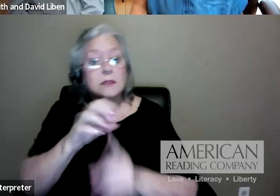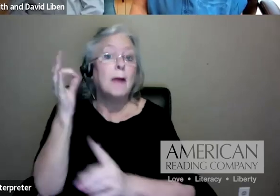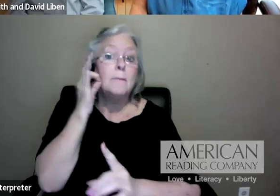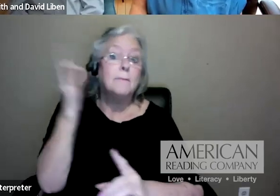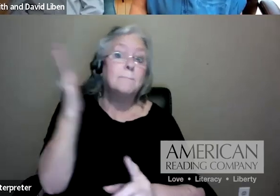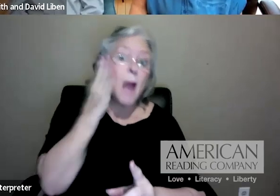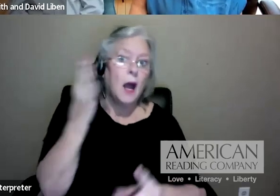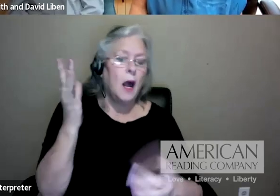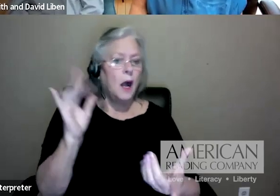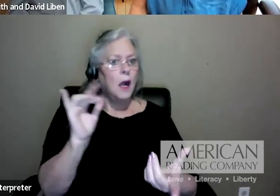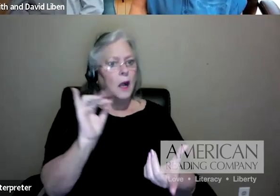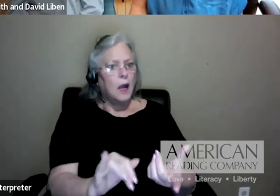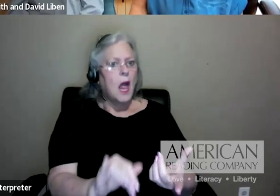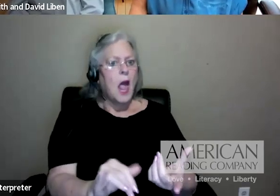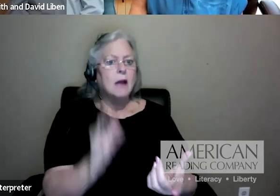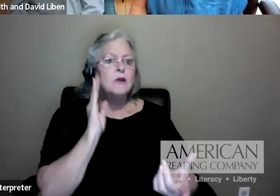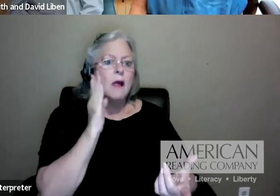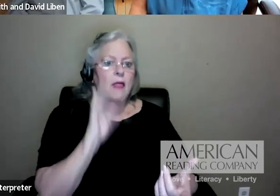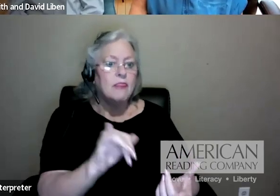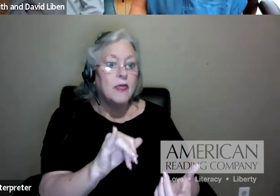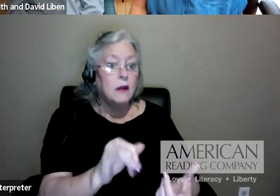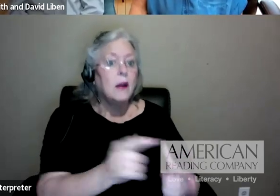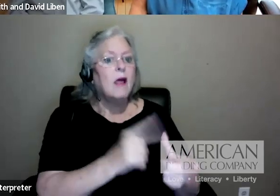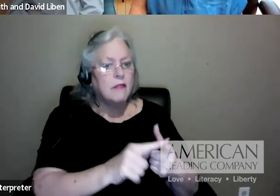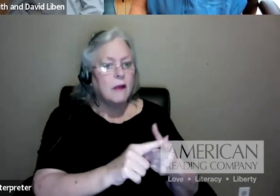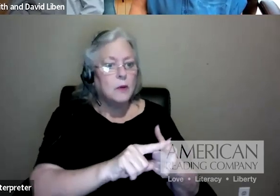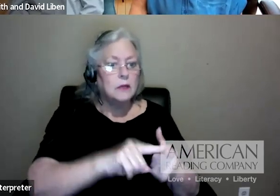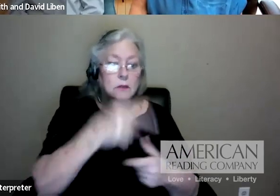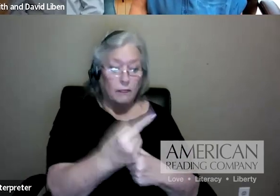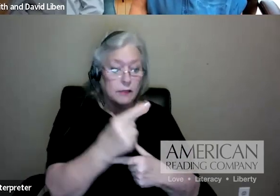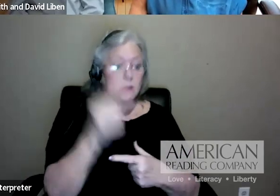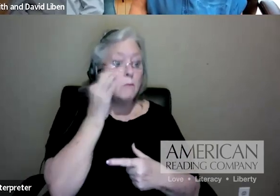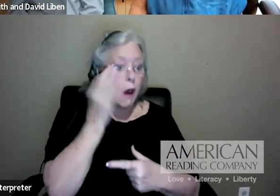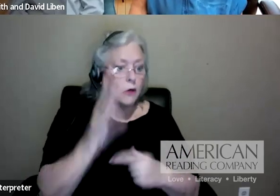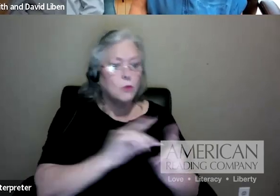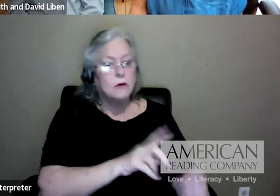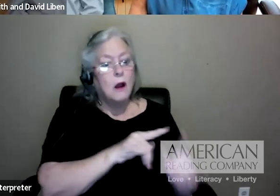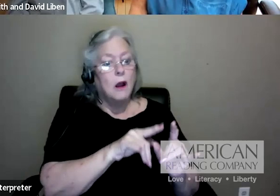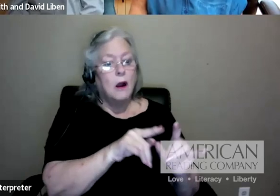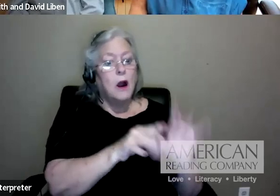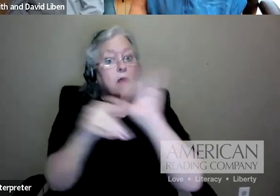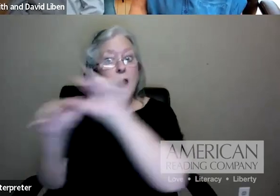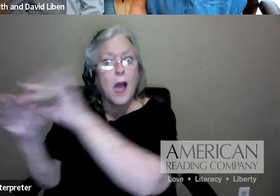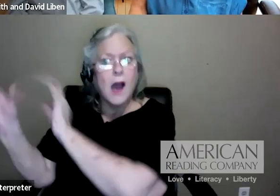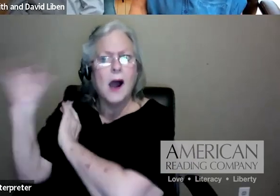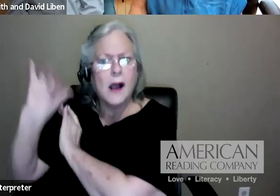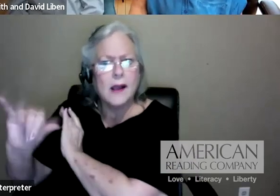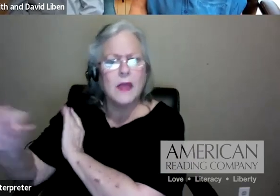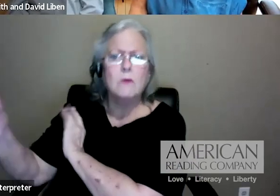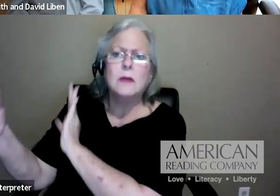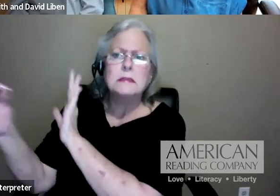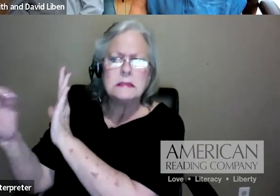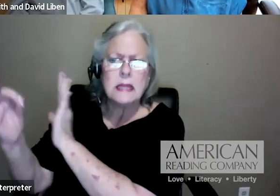to where their babies are, and then feed them. And then these other wasps that don't have to carry the babies, they sting the other